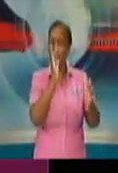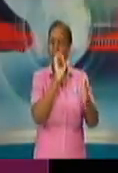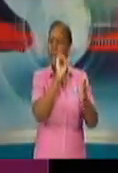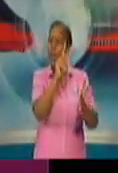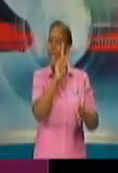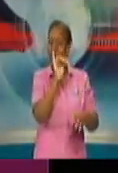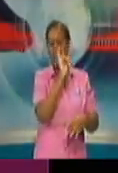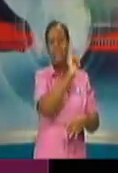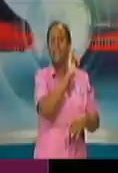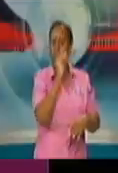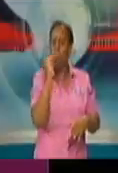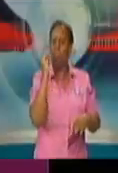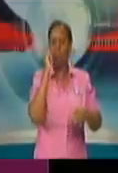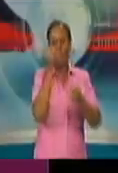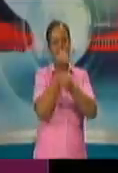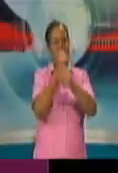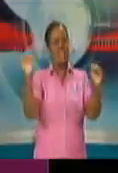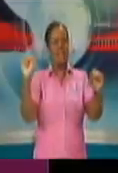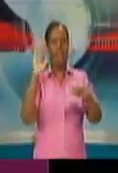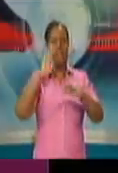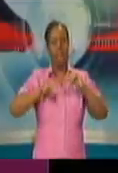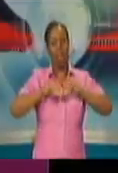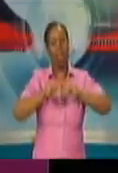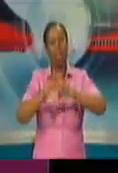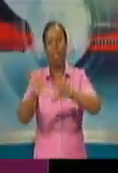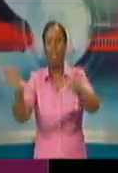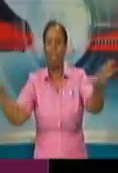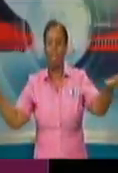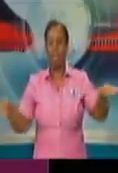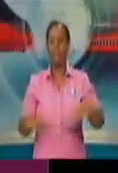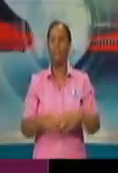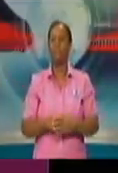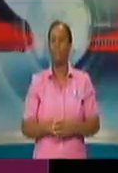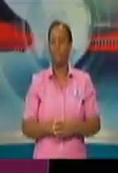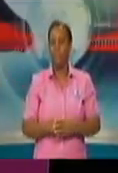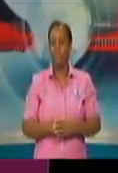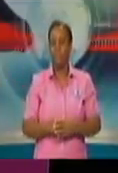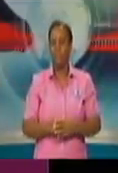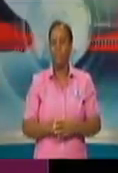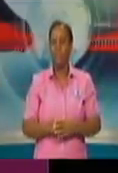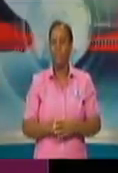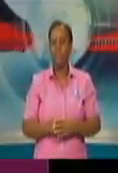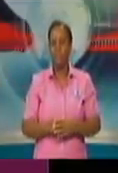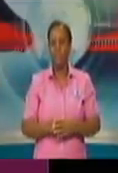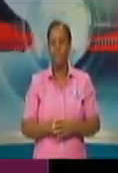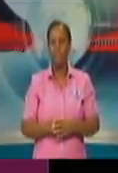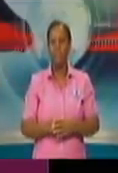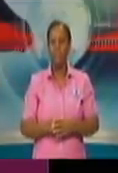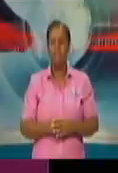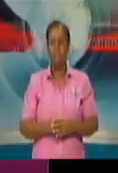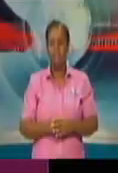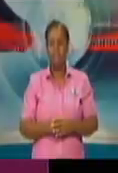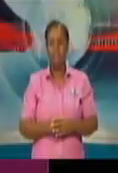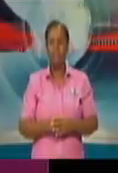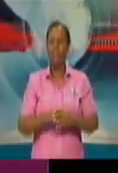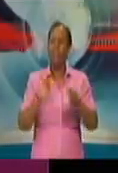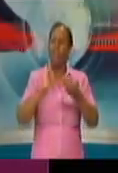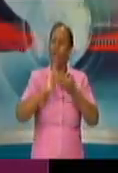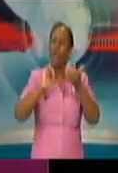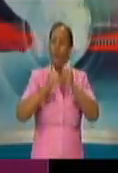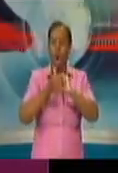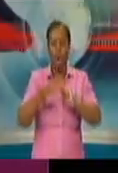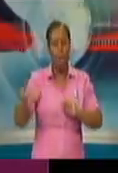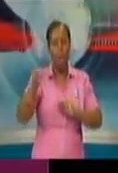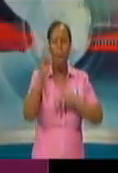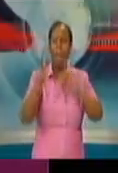can help save lives. This is where Mr. and Mrs. Trinidadian and Mr. and Mrs. Tobagonian can help. This